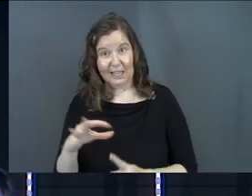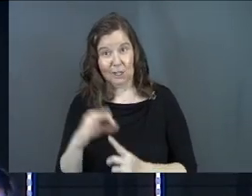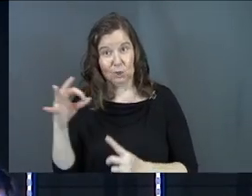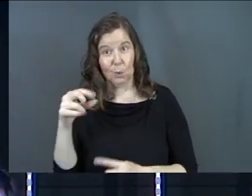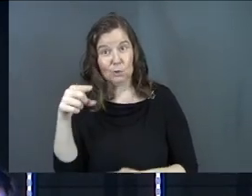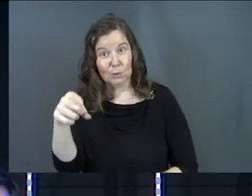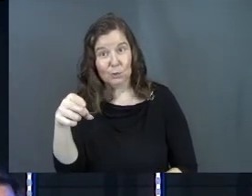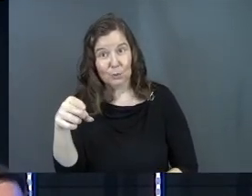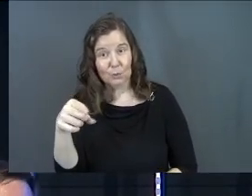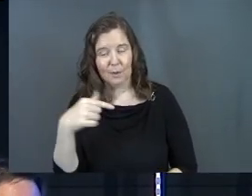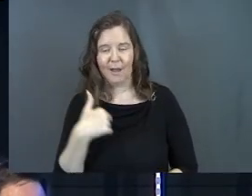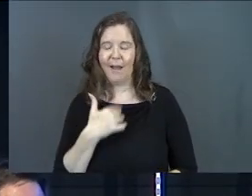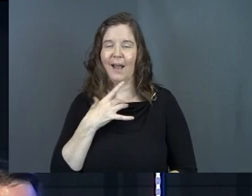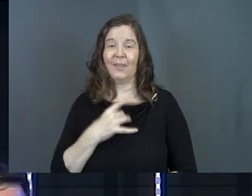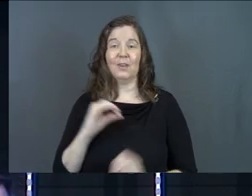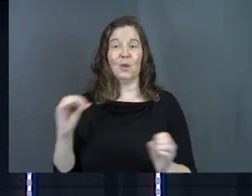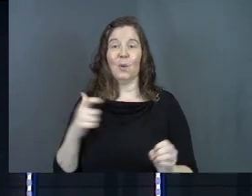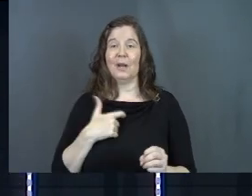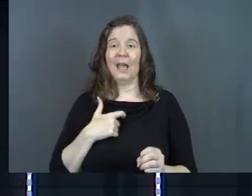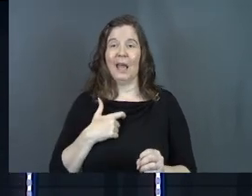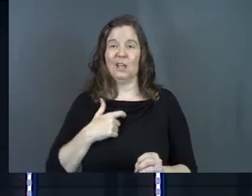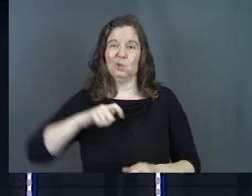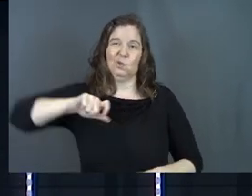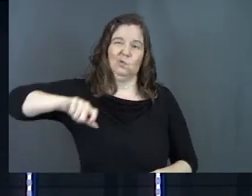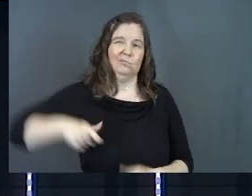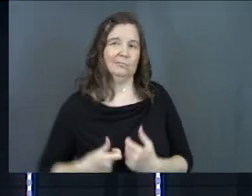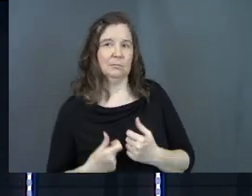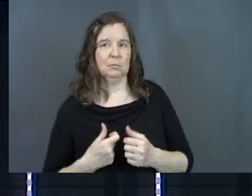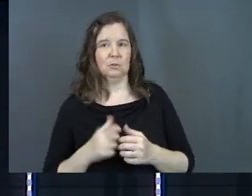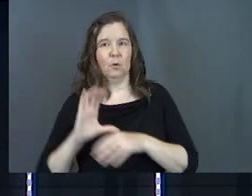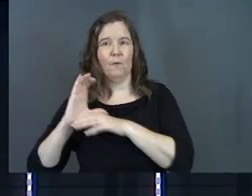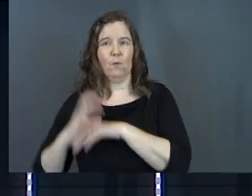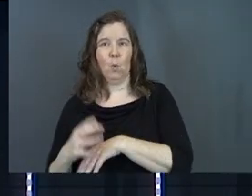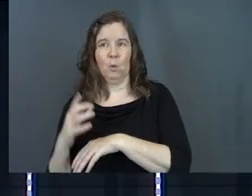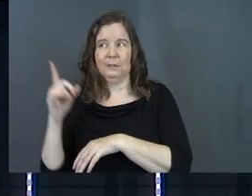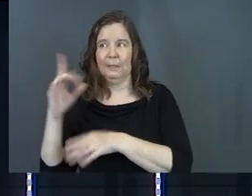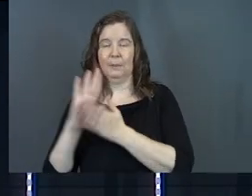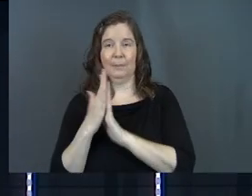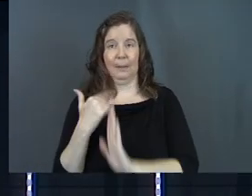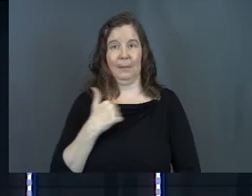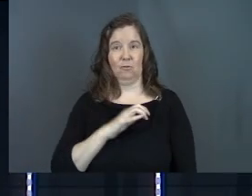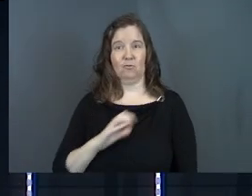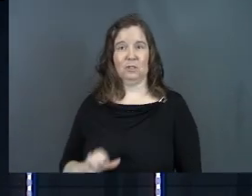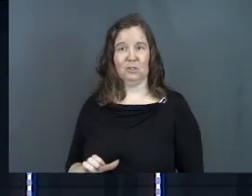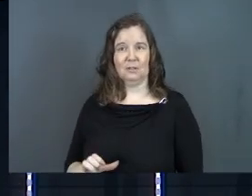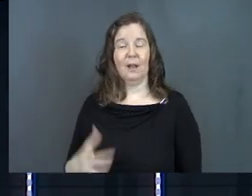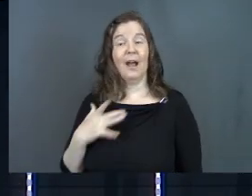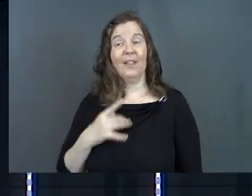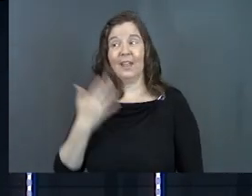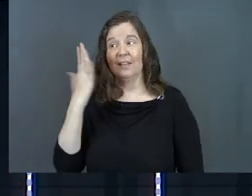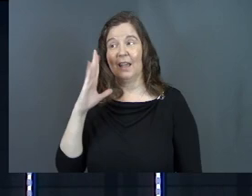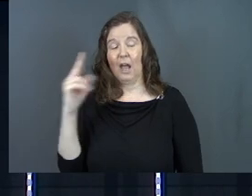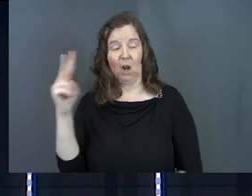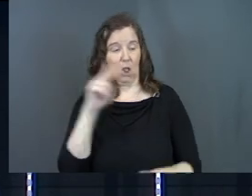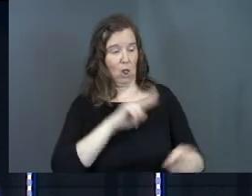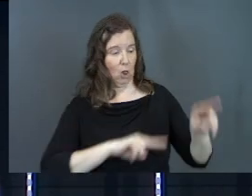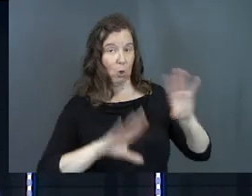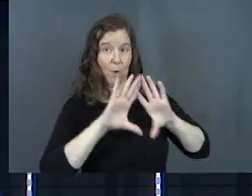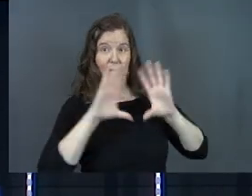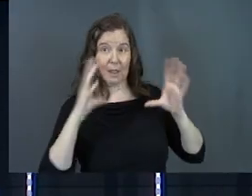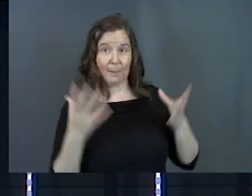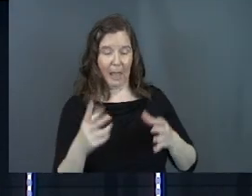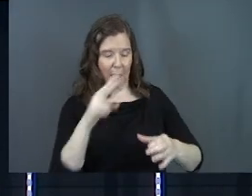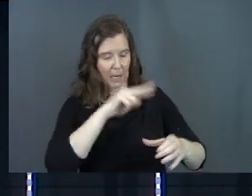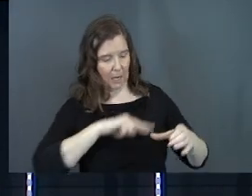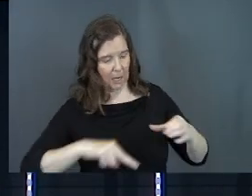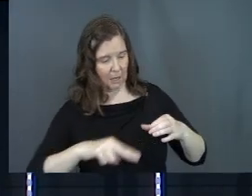chose you. I like that nobody had to twist God's arm to make me a Christian. I like that God looked over the planet